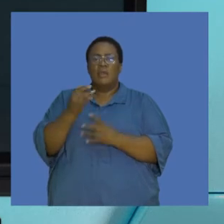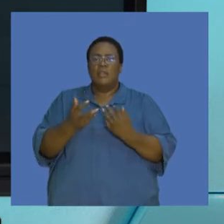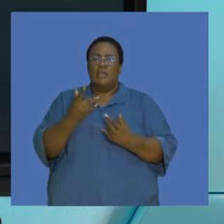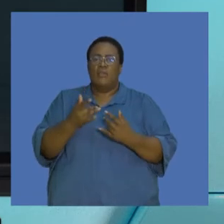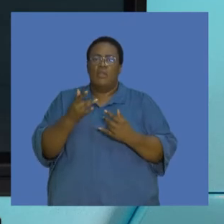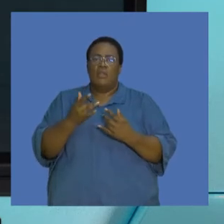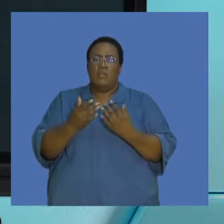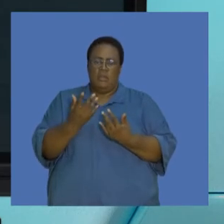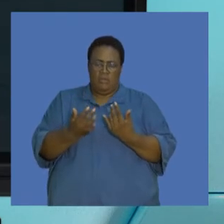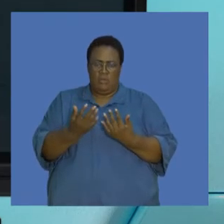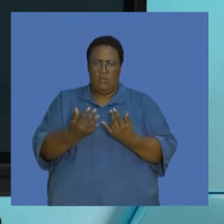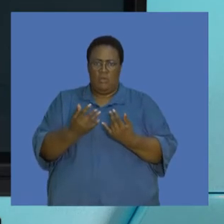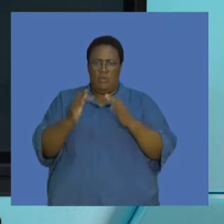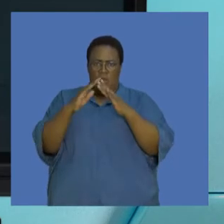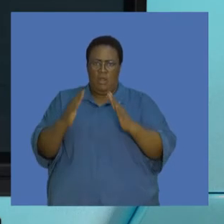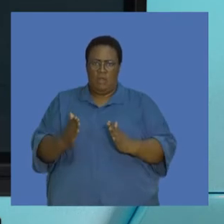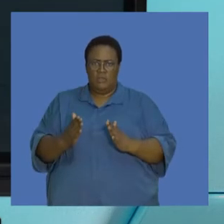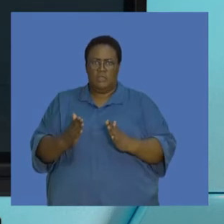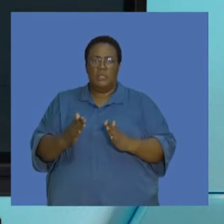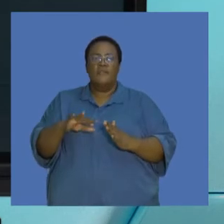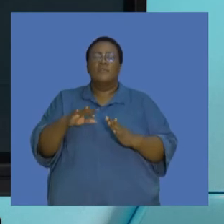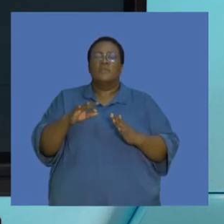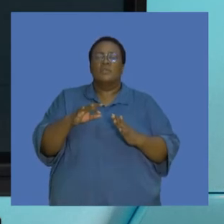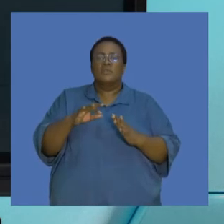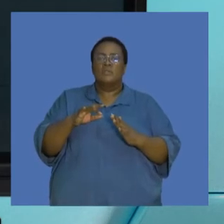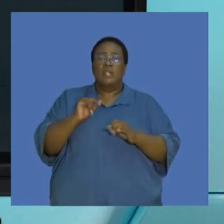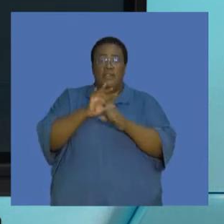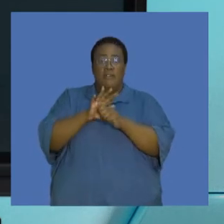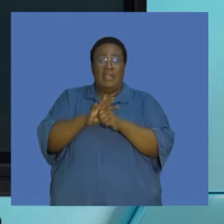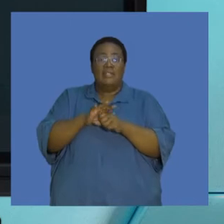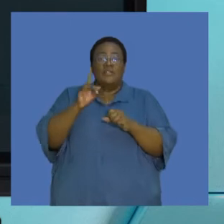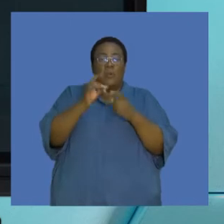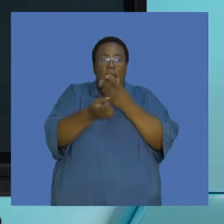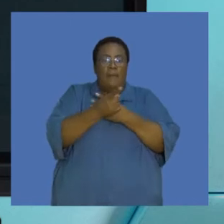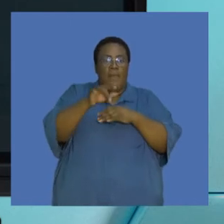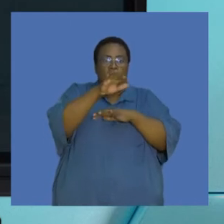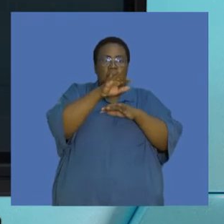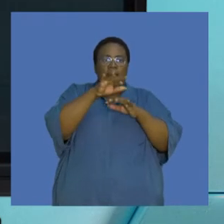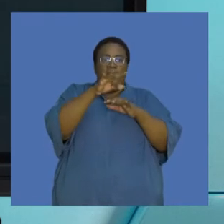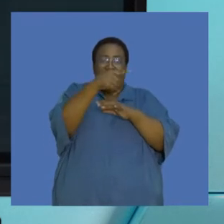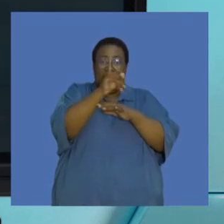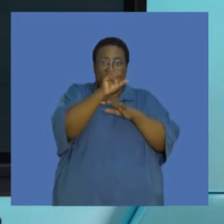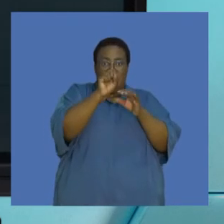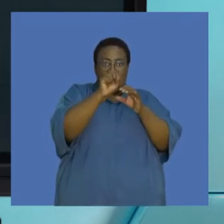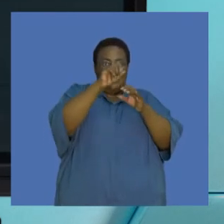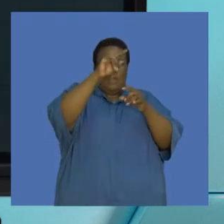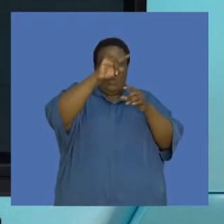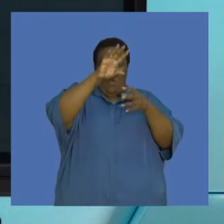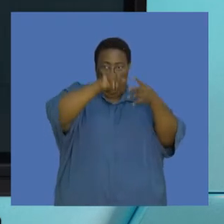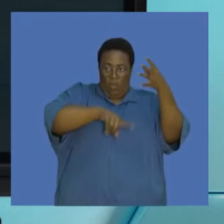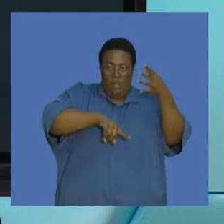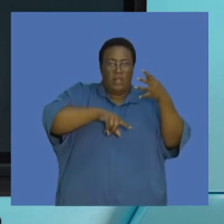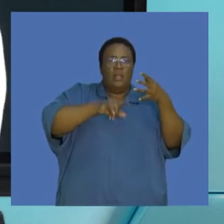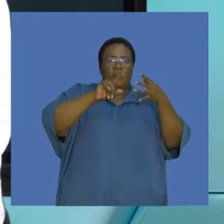greenhouse effect. It's take those gases, wrap the Earth around it in these layers, and that is what ensures that